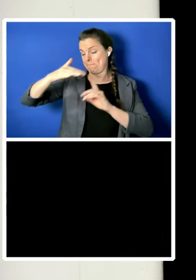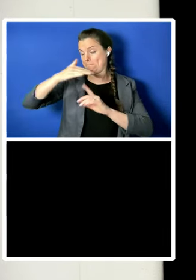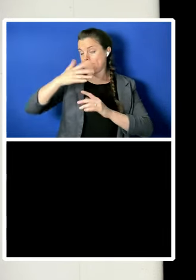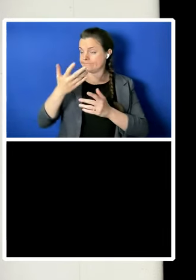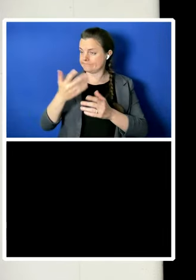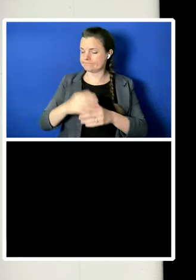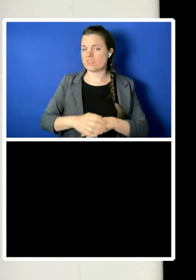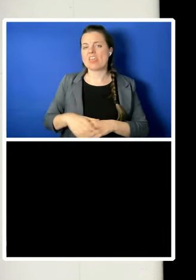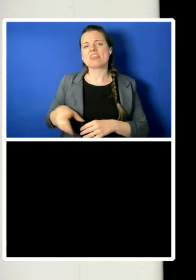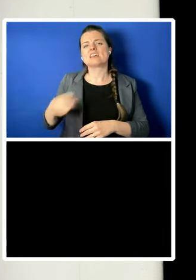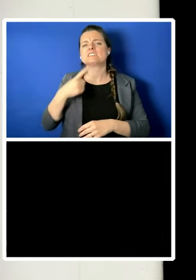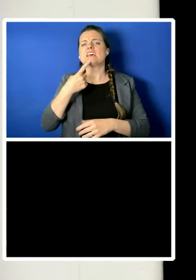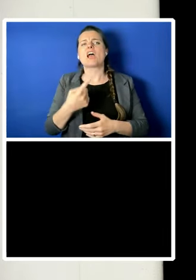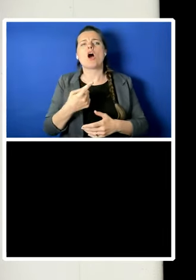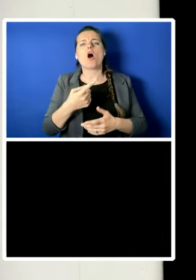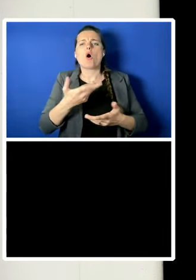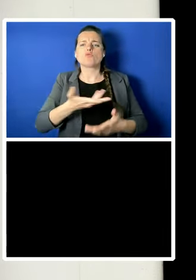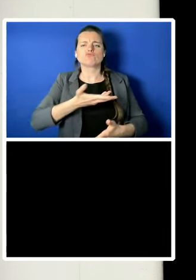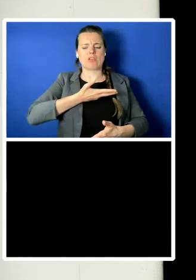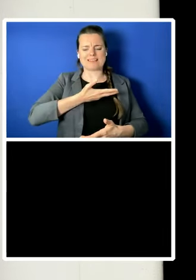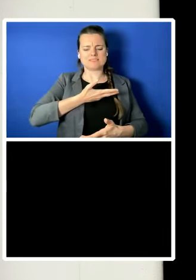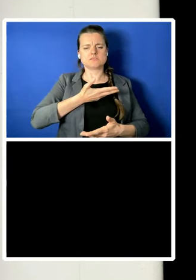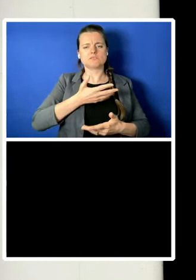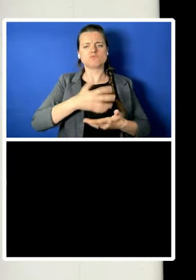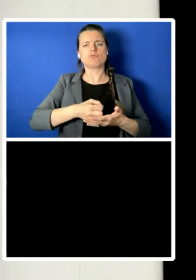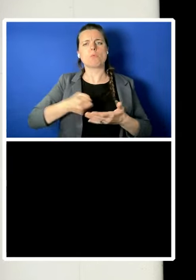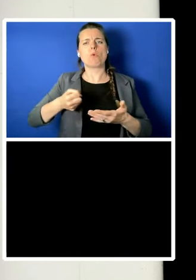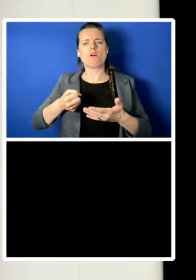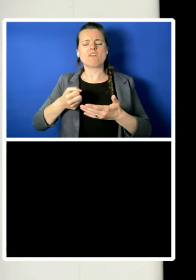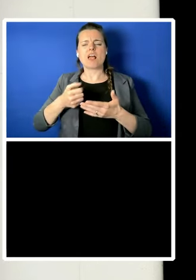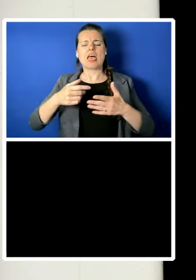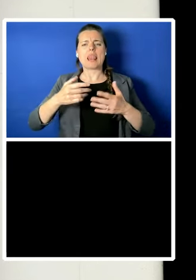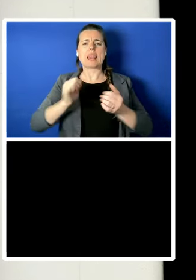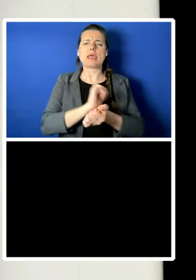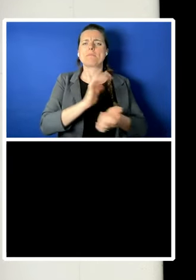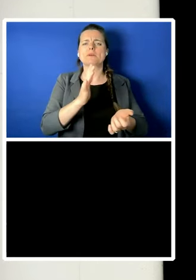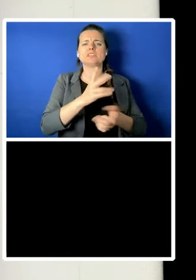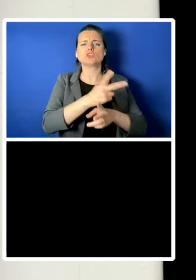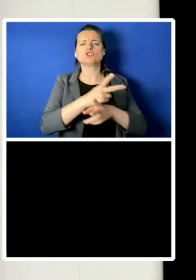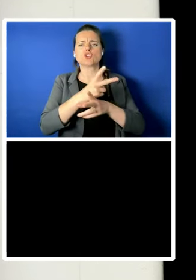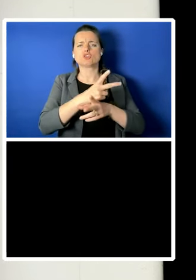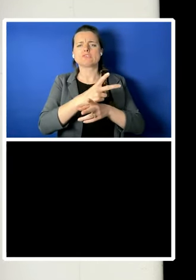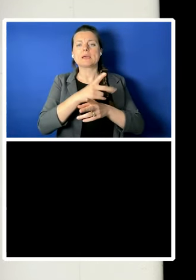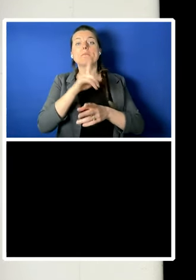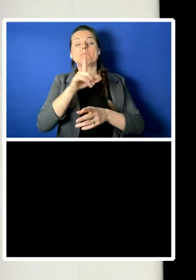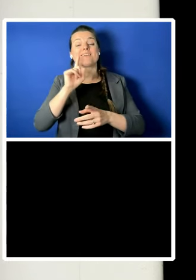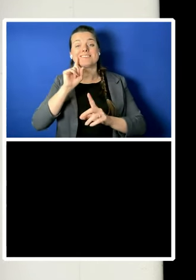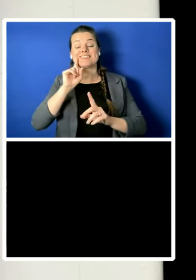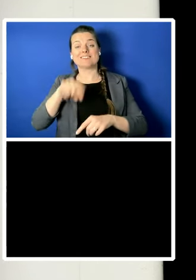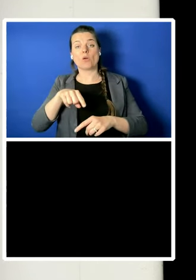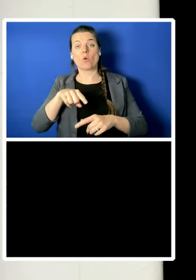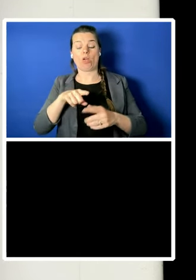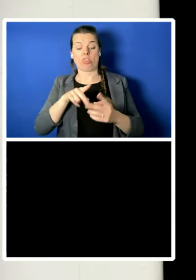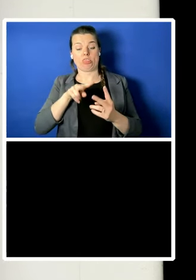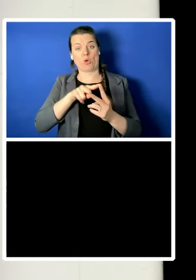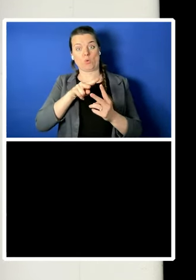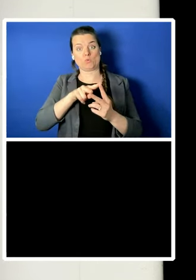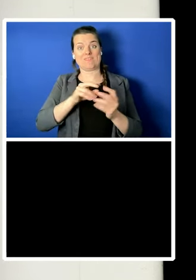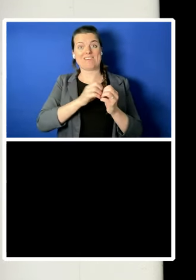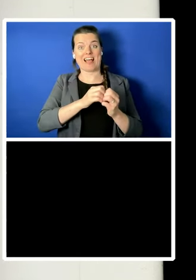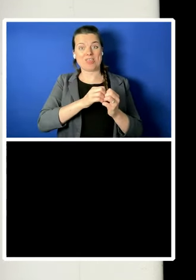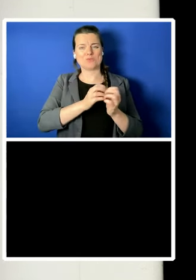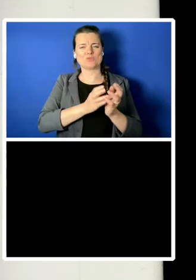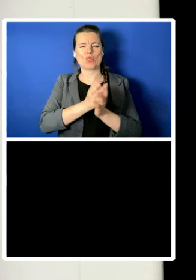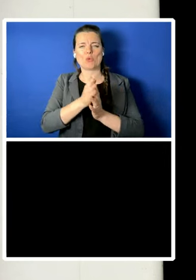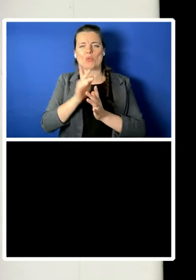or security, and deliberately ignore the presence of both of these values within its carefully calibrated scheme